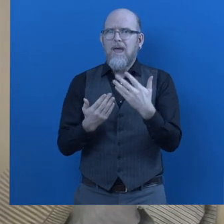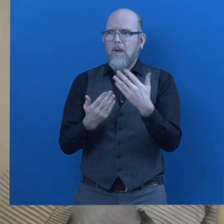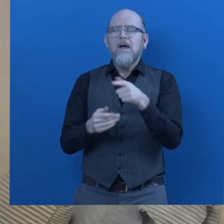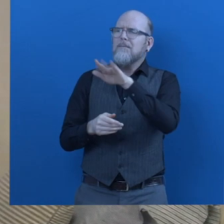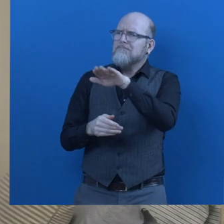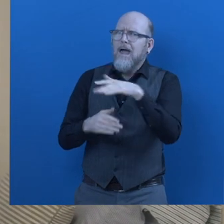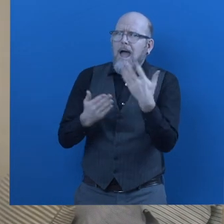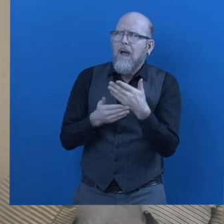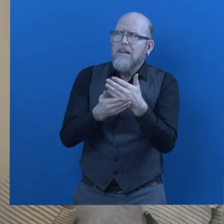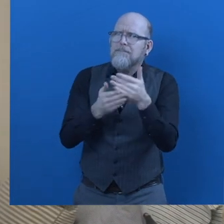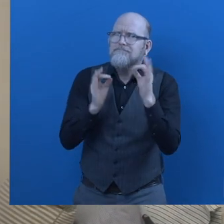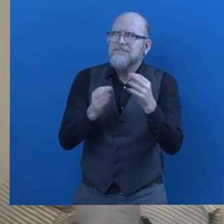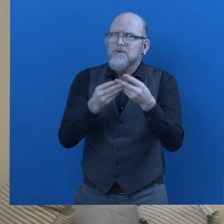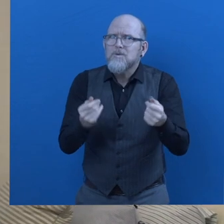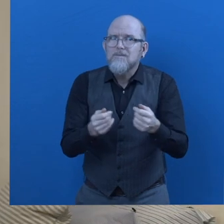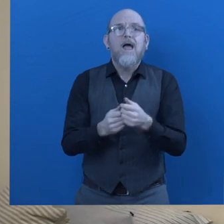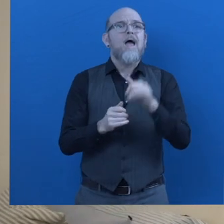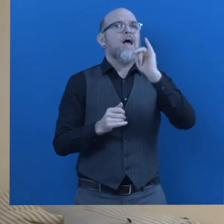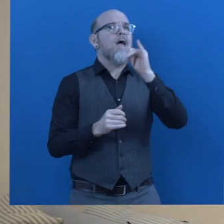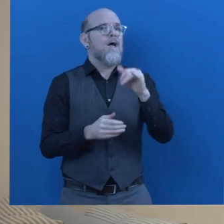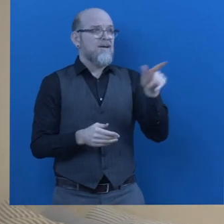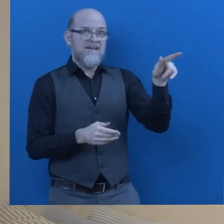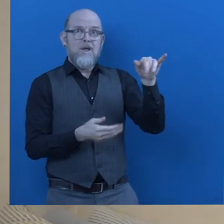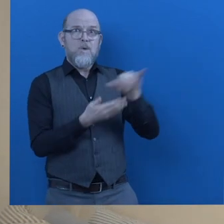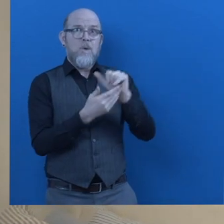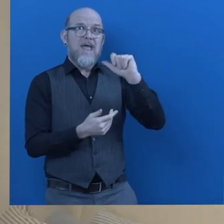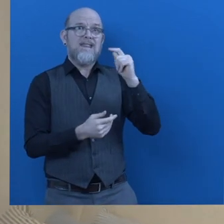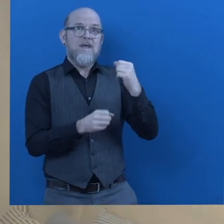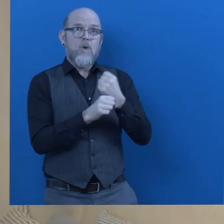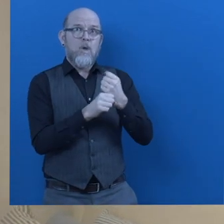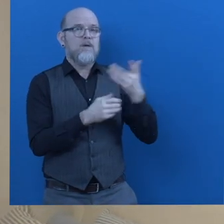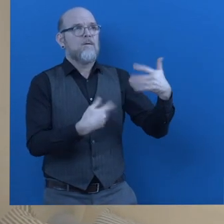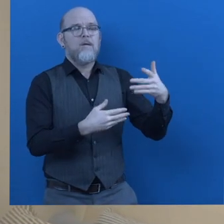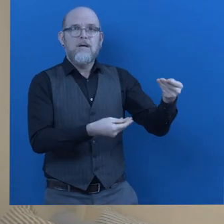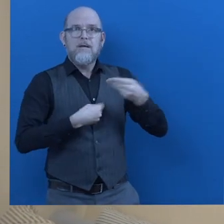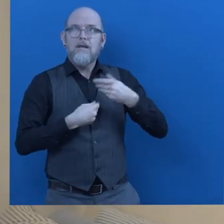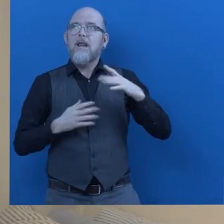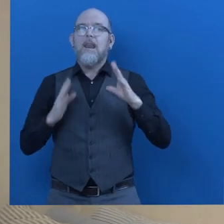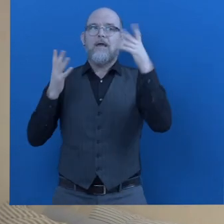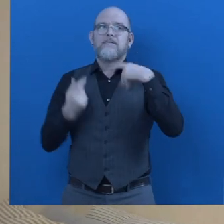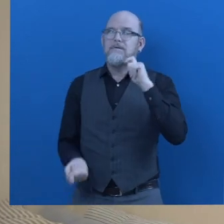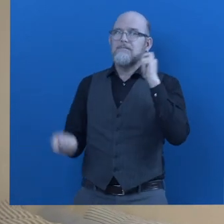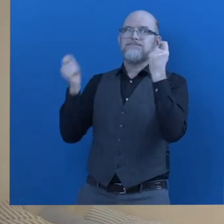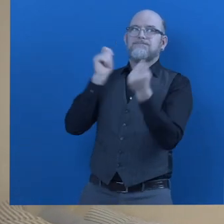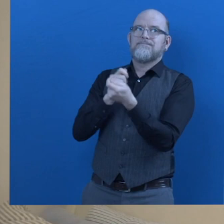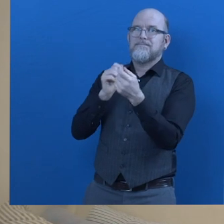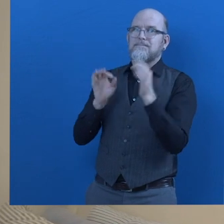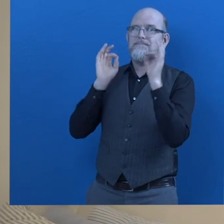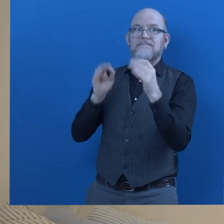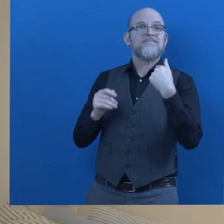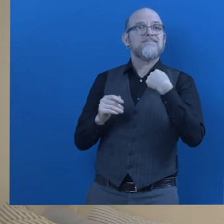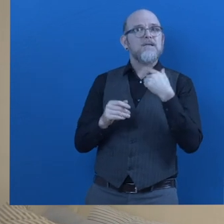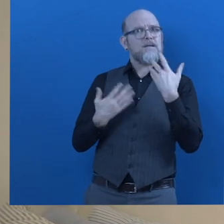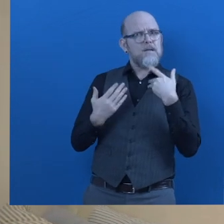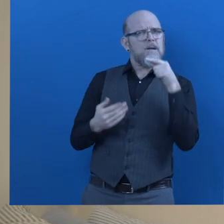NYC at Work has changed my life because today I'm working for an agency and doing a job